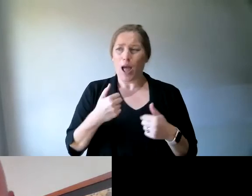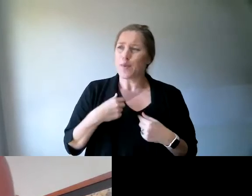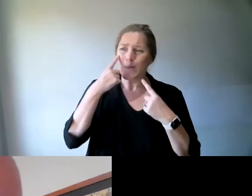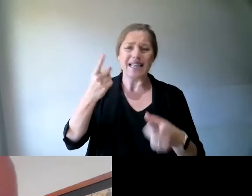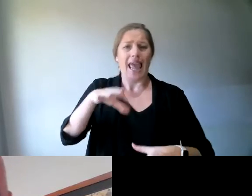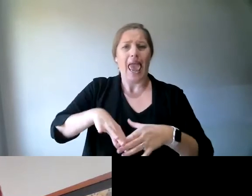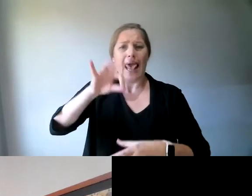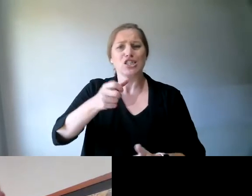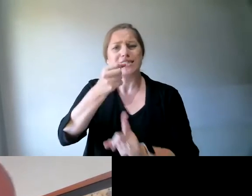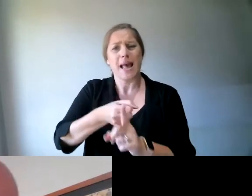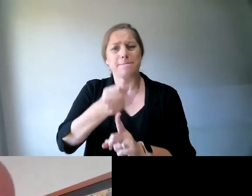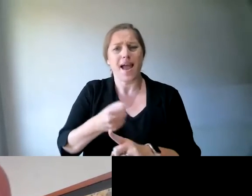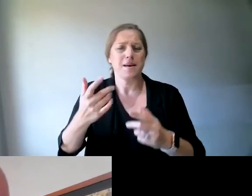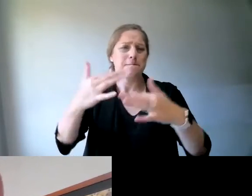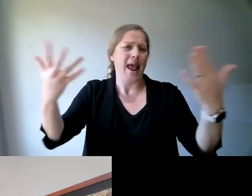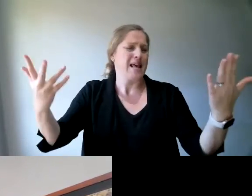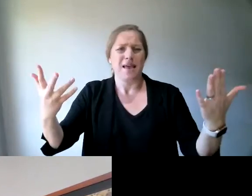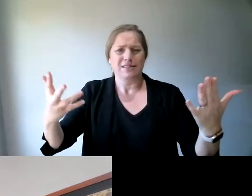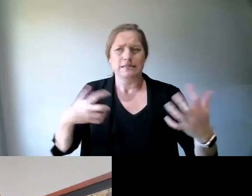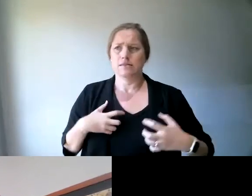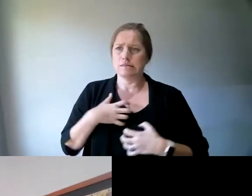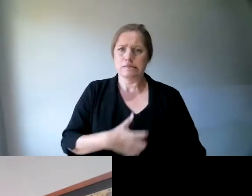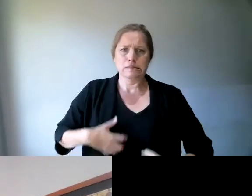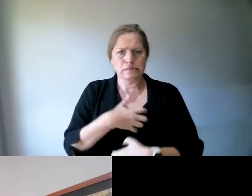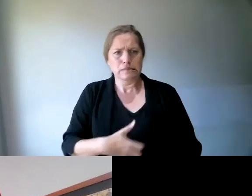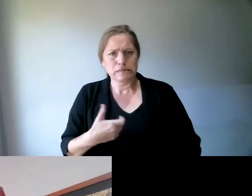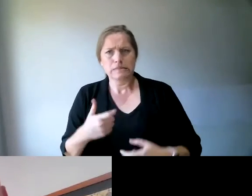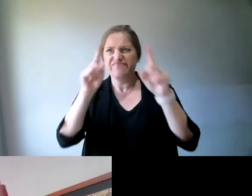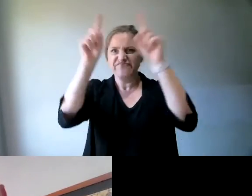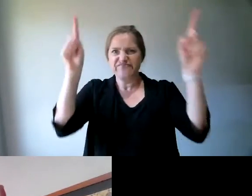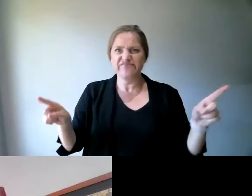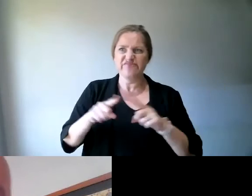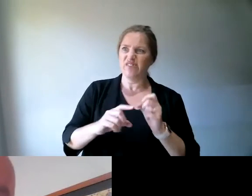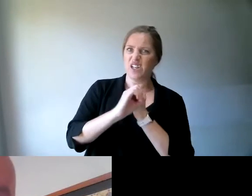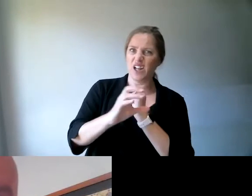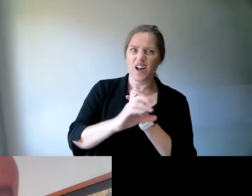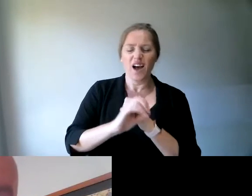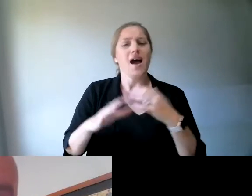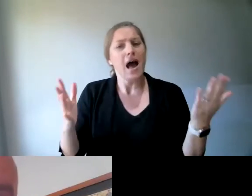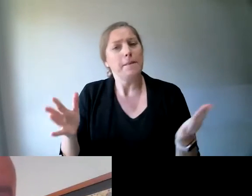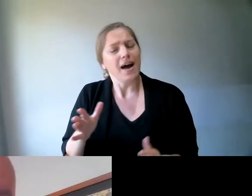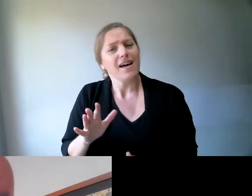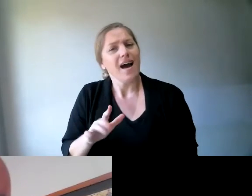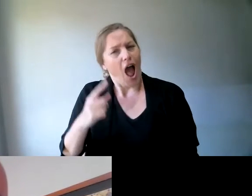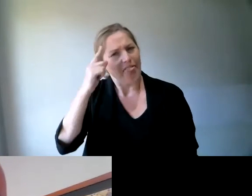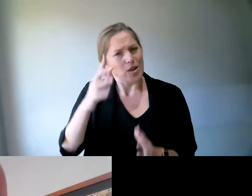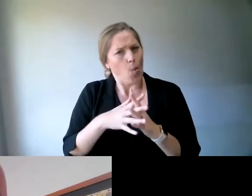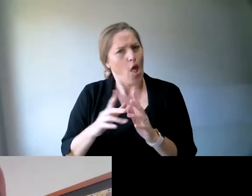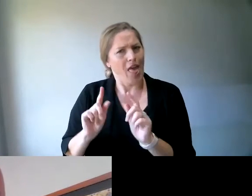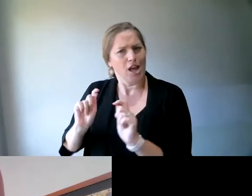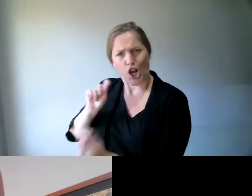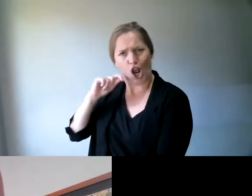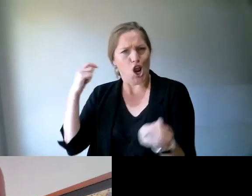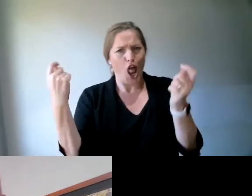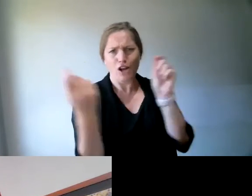campaign, but turn that around and get a bit active. And so right, well, one thing that I'm going to do